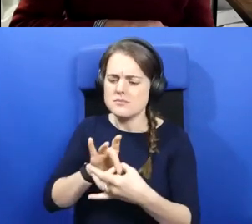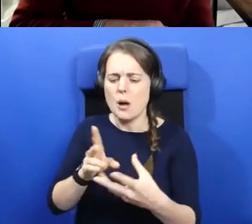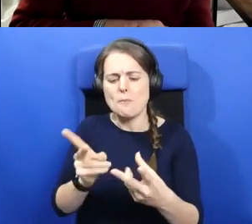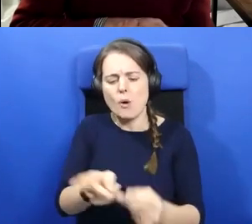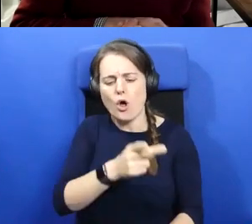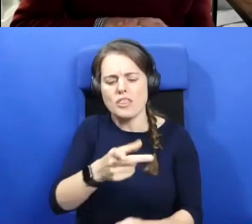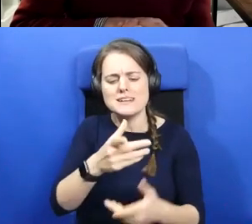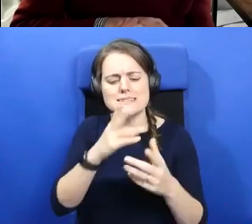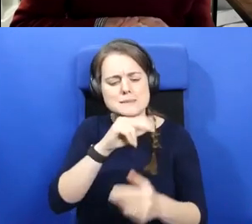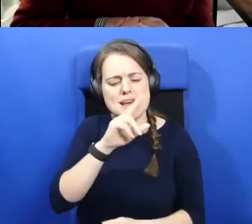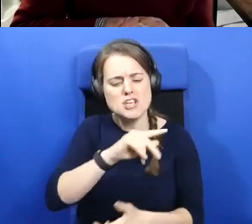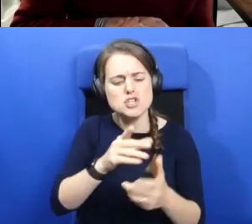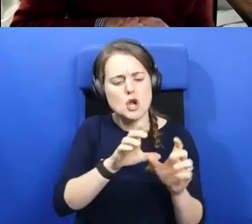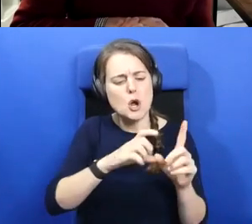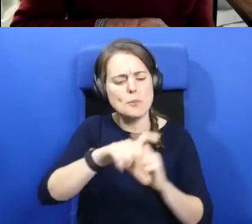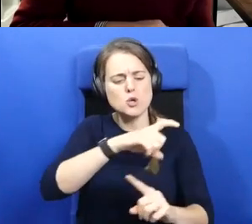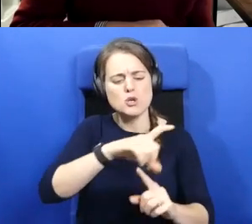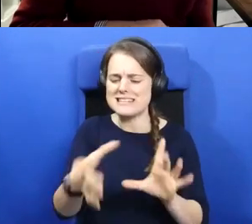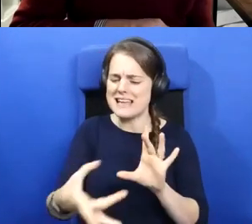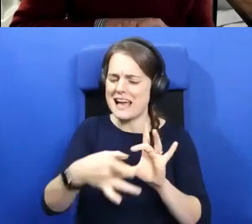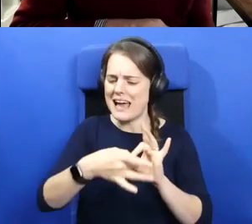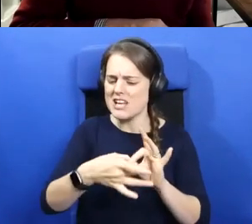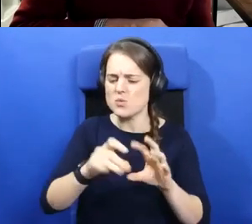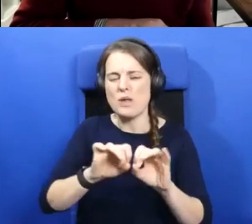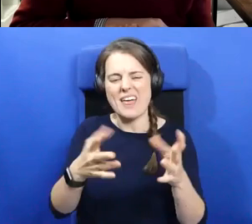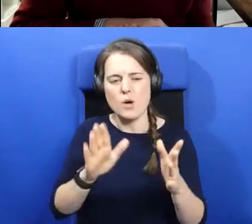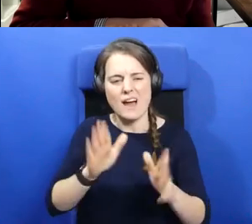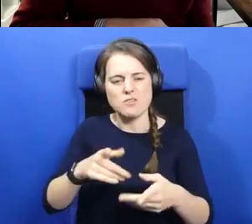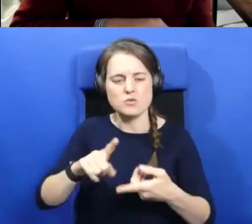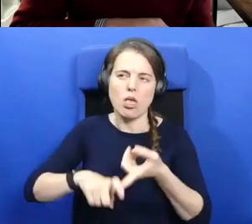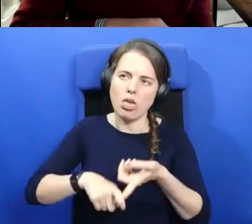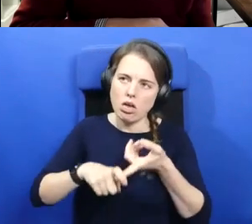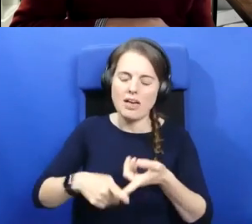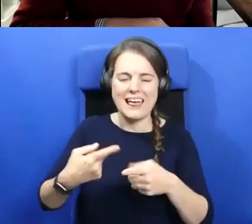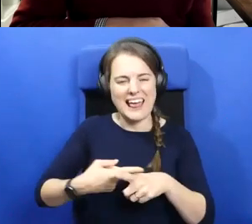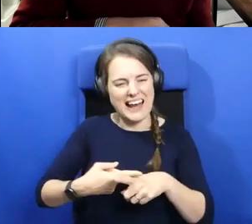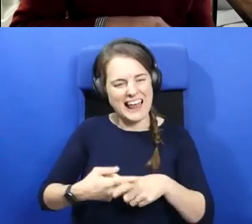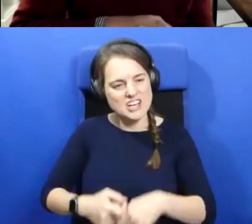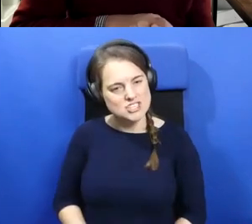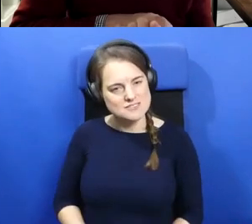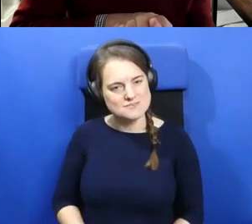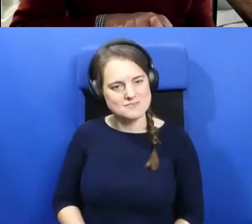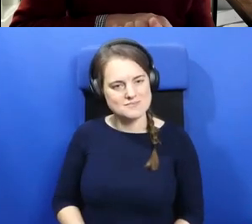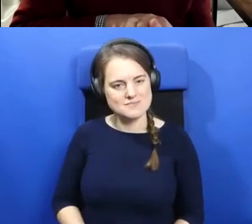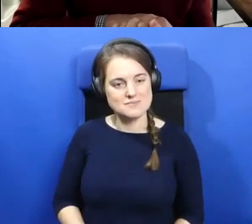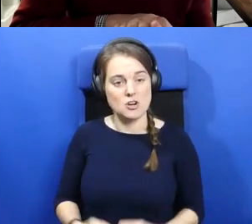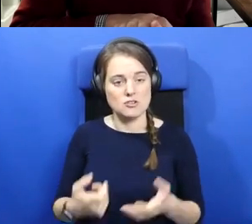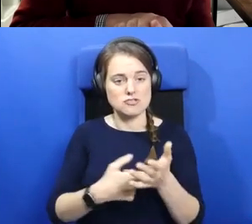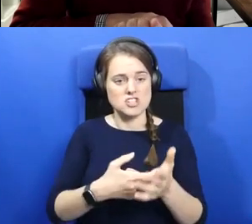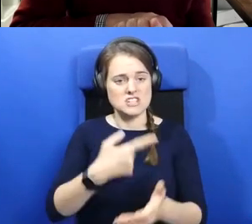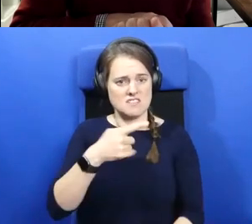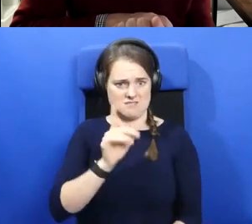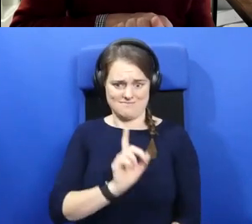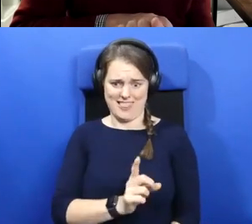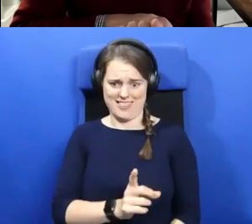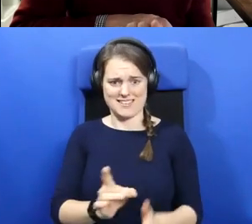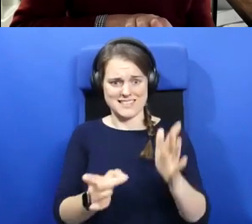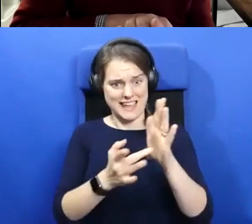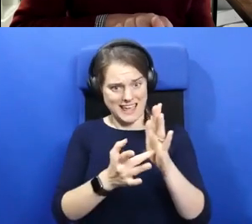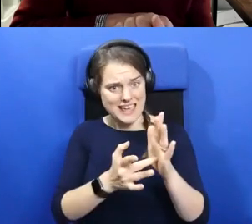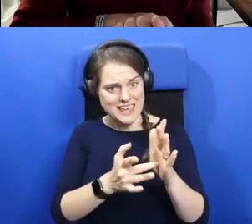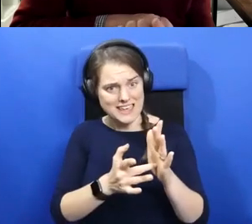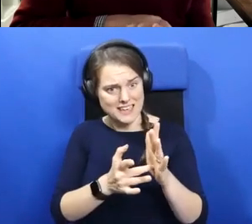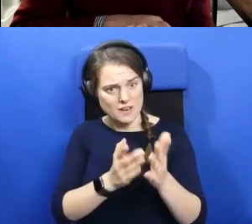English. Yeah. Yeah. Intelligibility. Yeah. And of course, I mean, that, that, that's one of the keys to this. and you have,